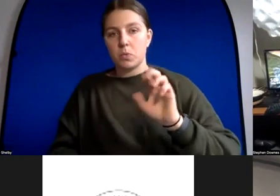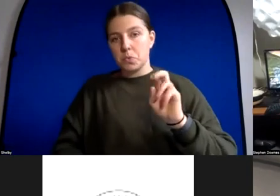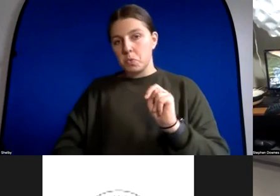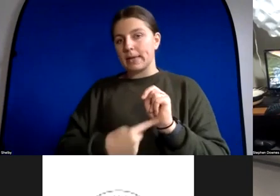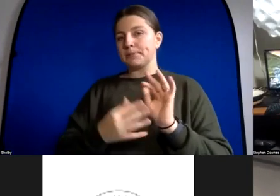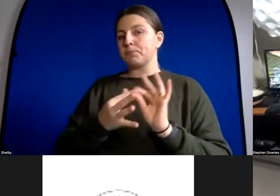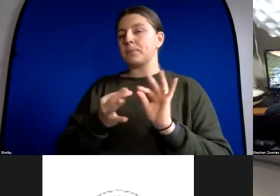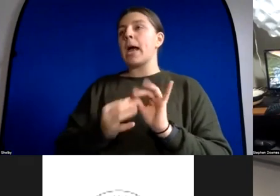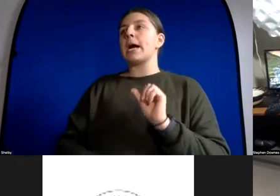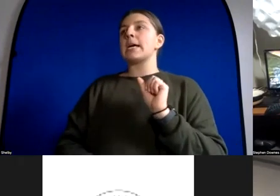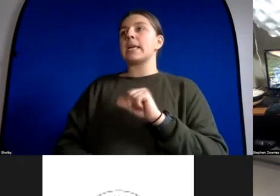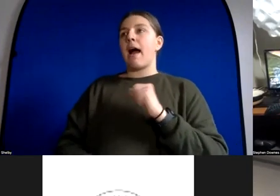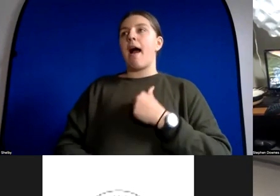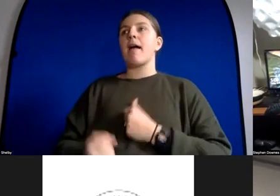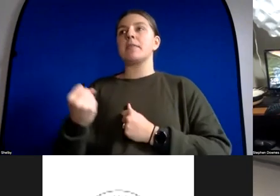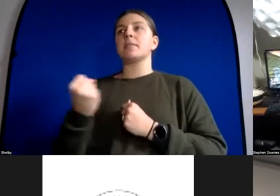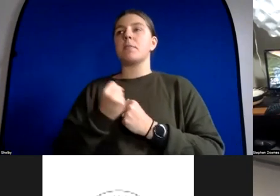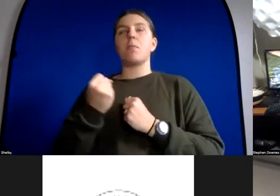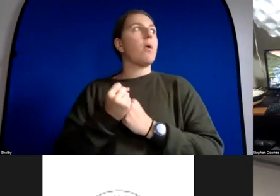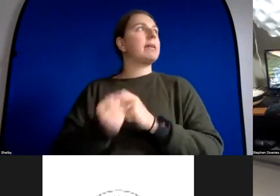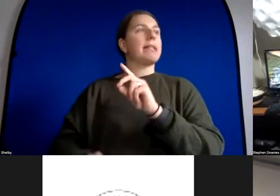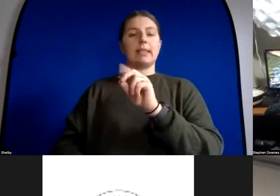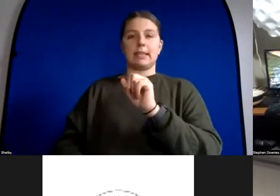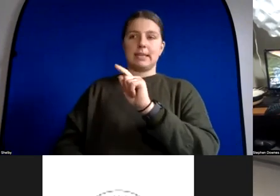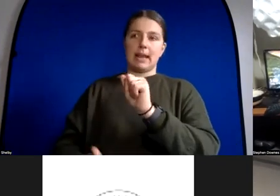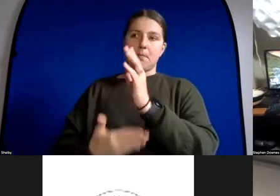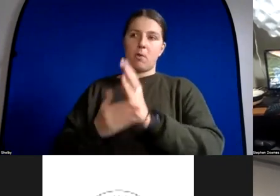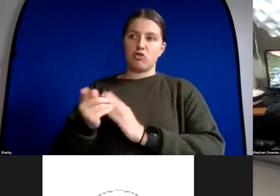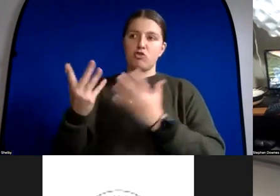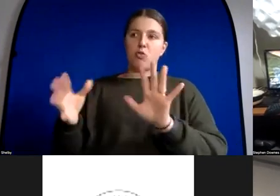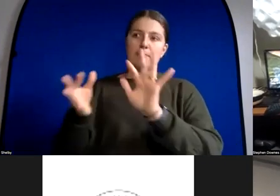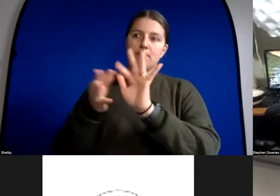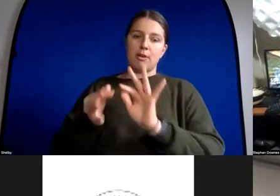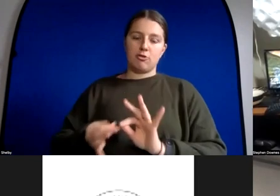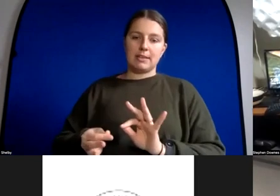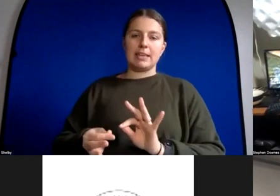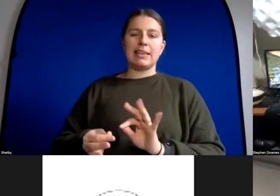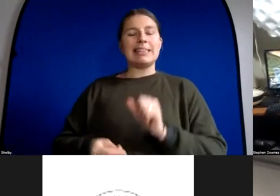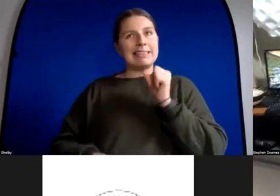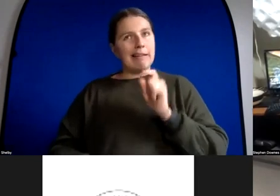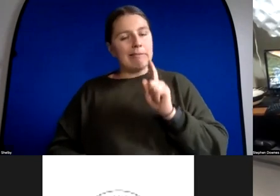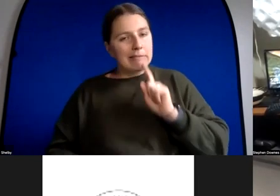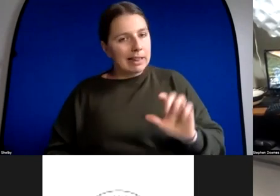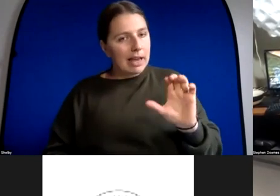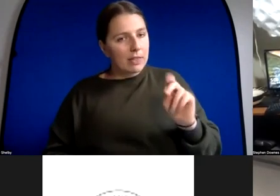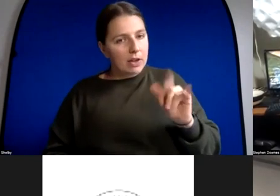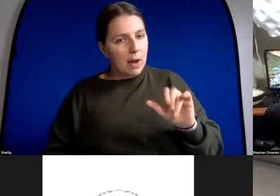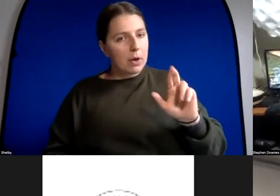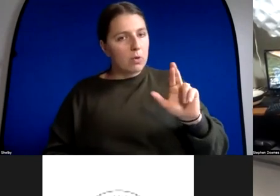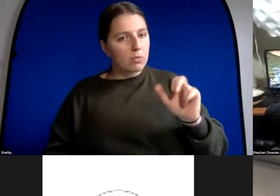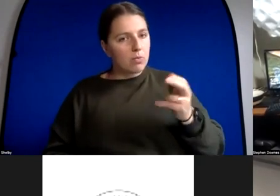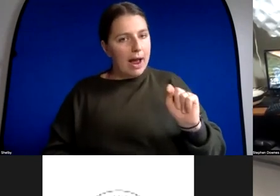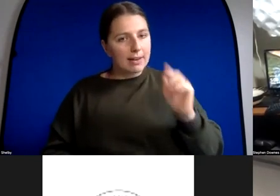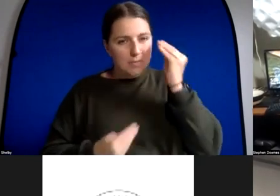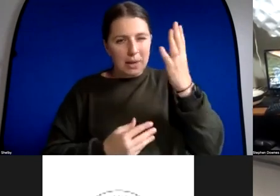data aspect of things that you've been talking about i'm there um not as much with the copyright issue because it's not an equal thing because